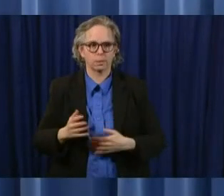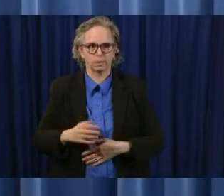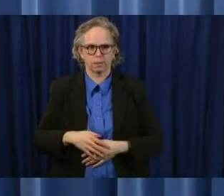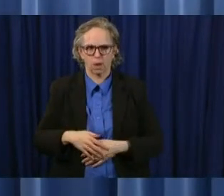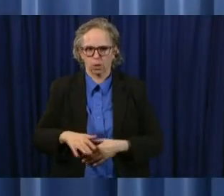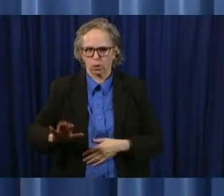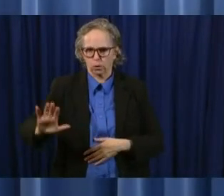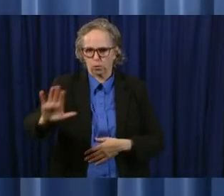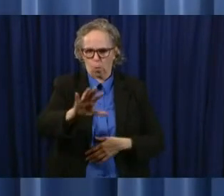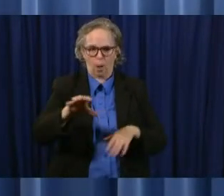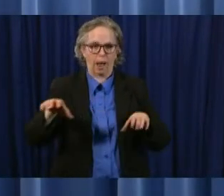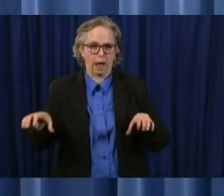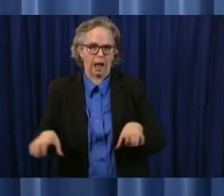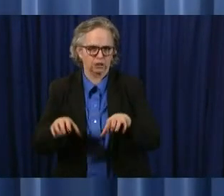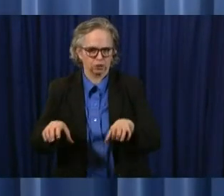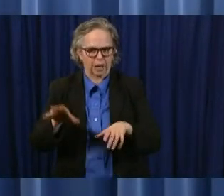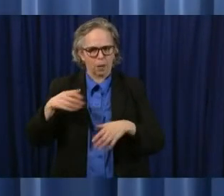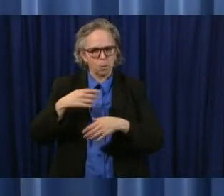period of time